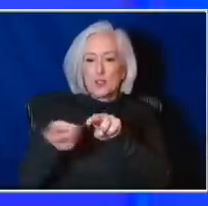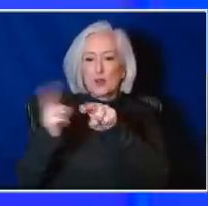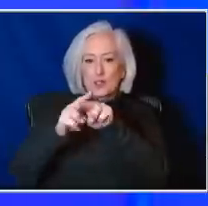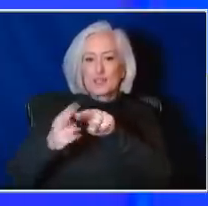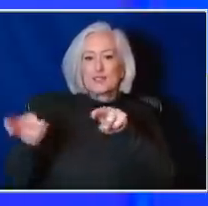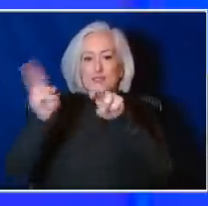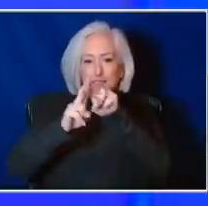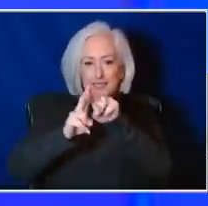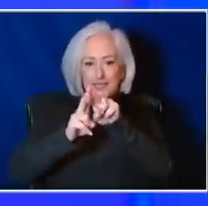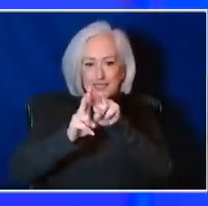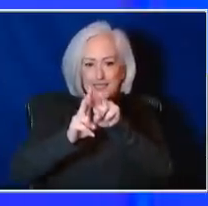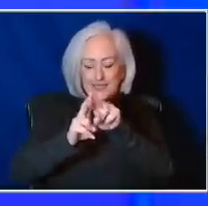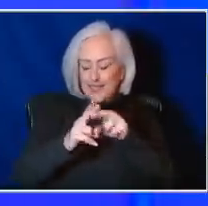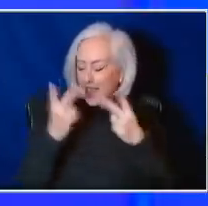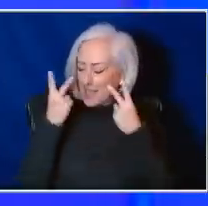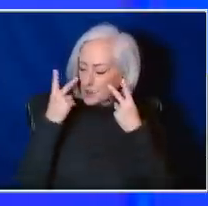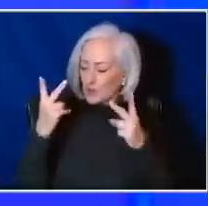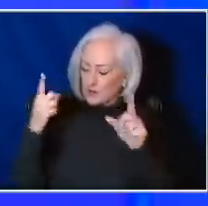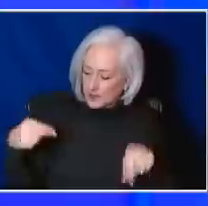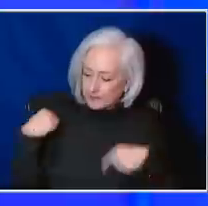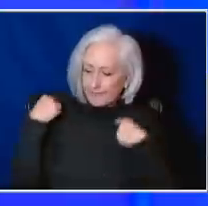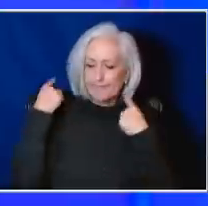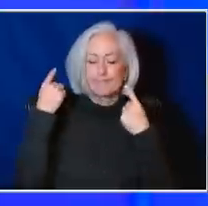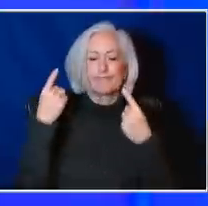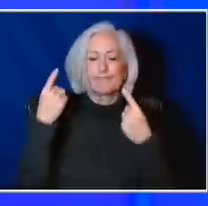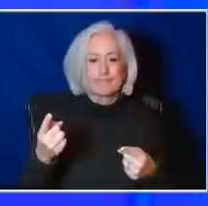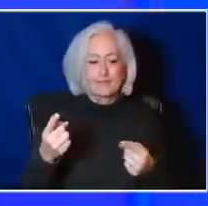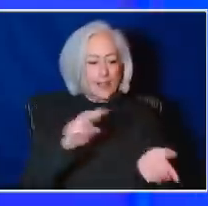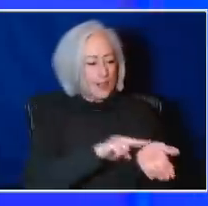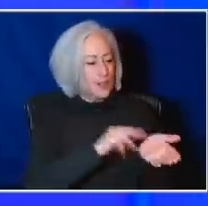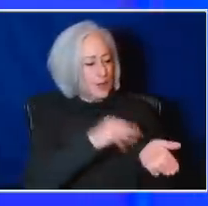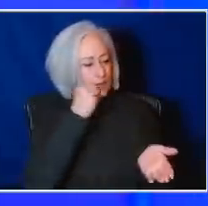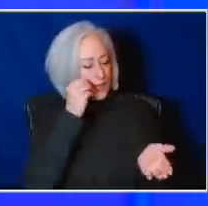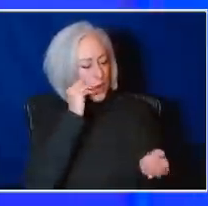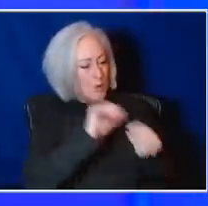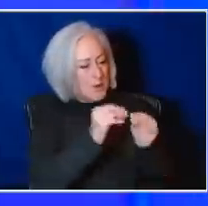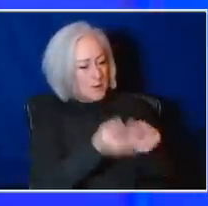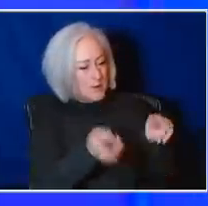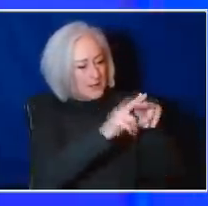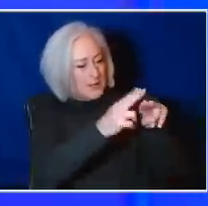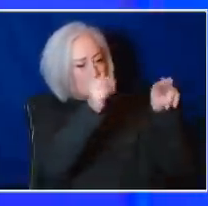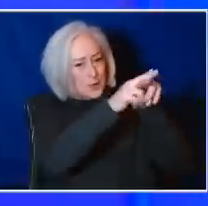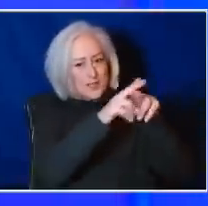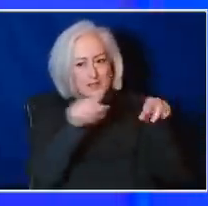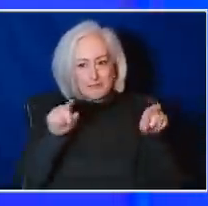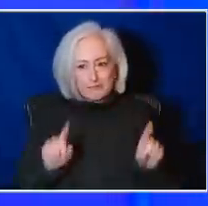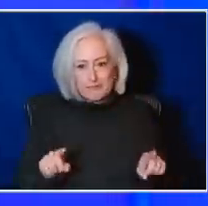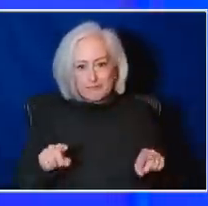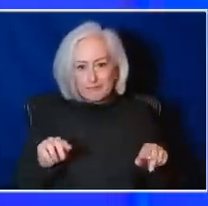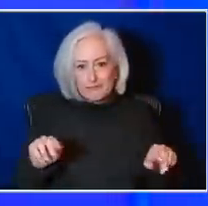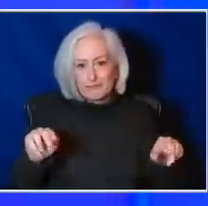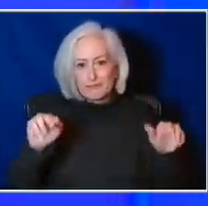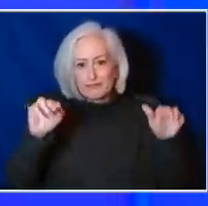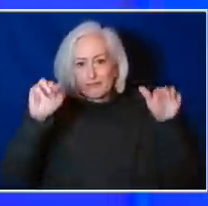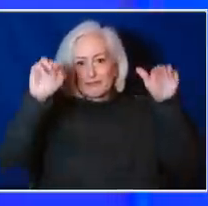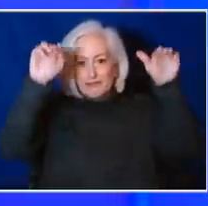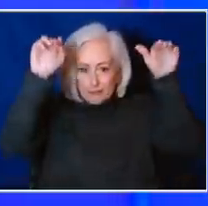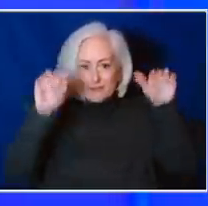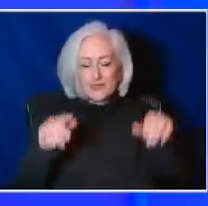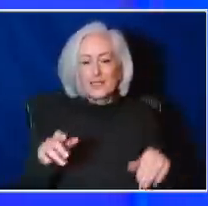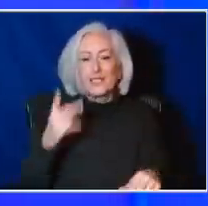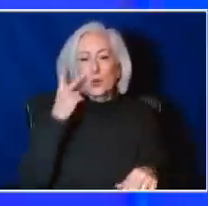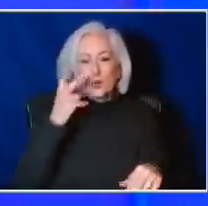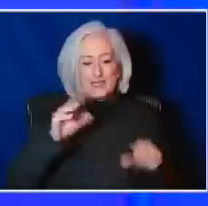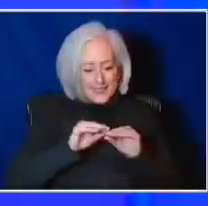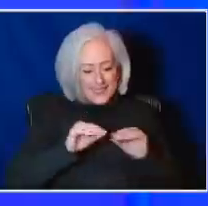seen over the last couple of years begin to rise in the nursing facilities. And so we're seeing outbreaks again, very similarly to how we were